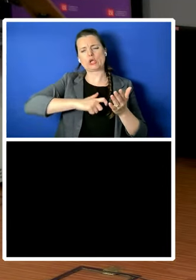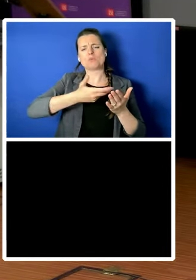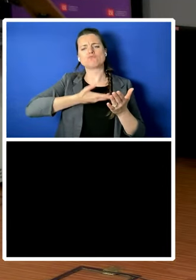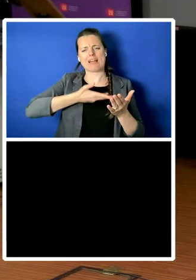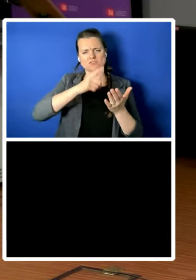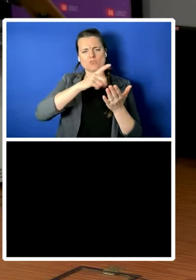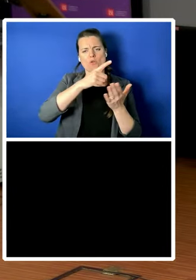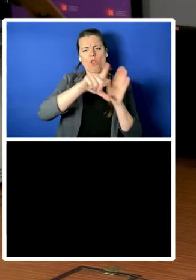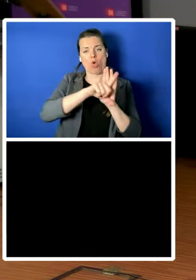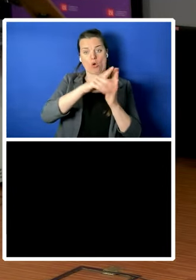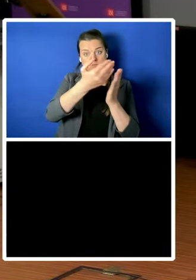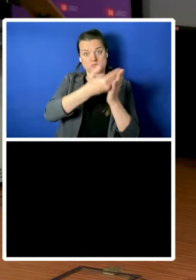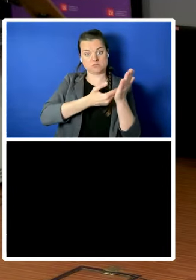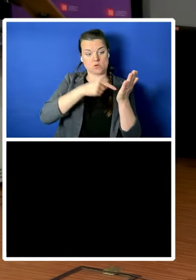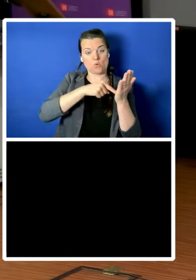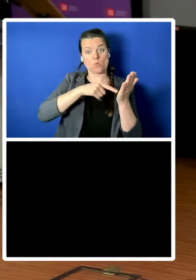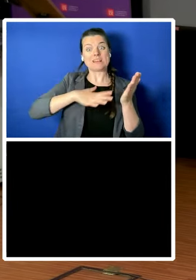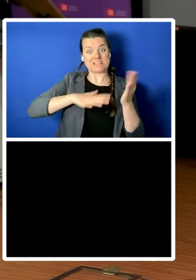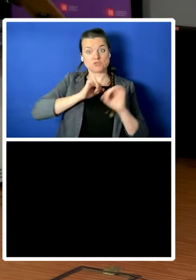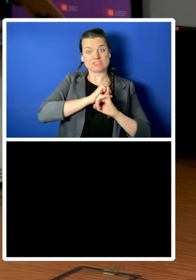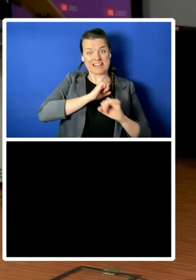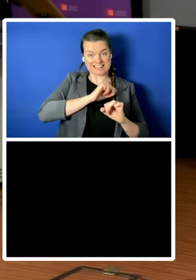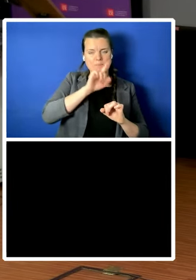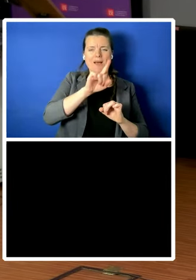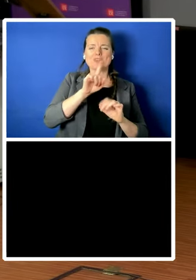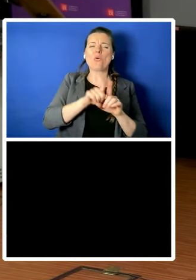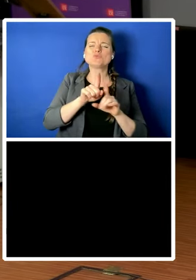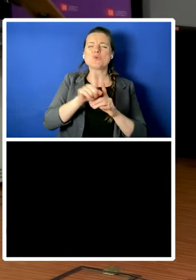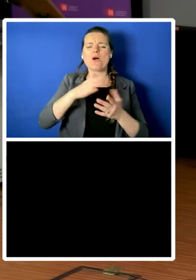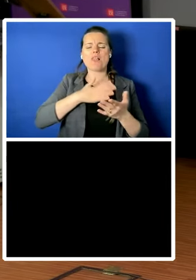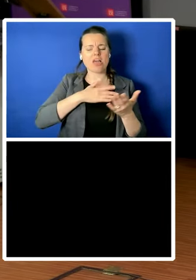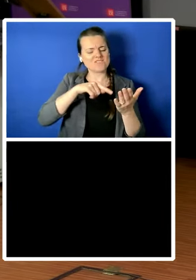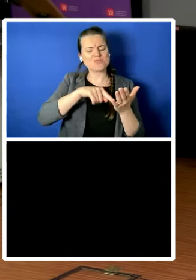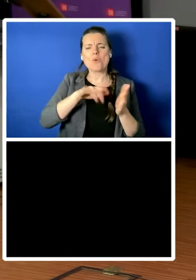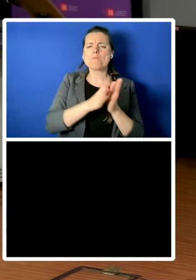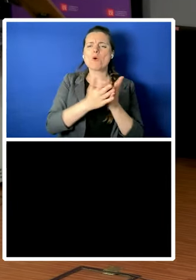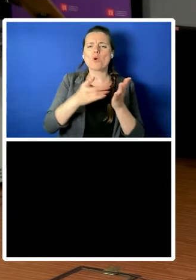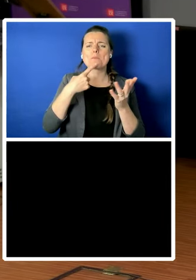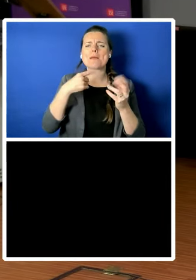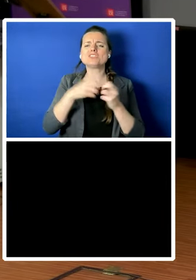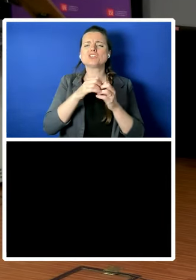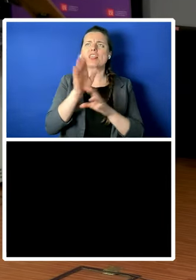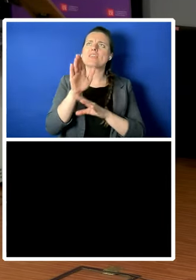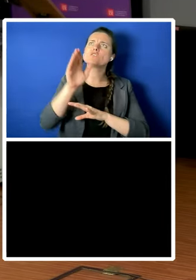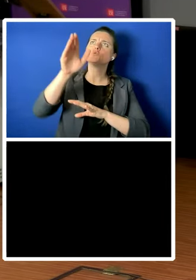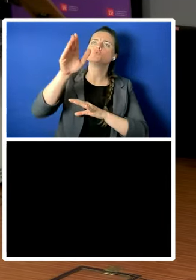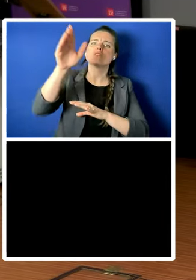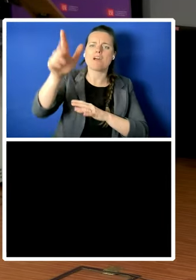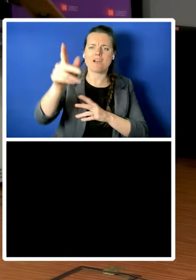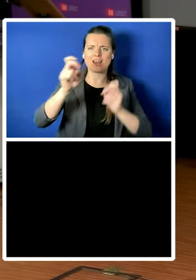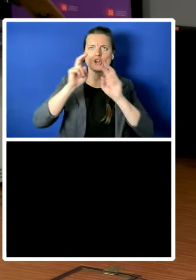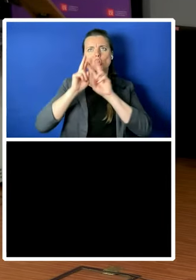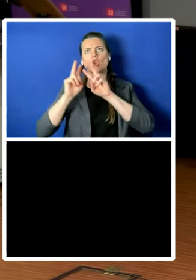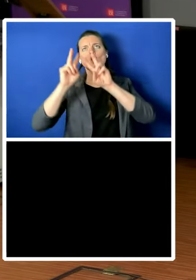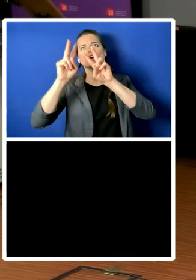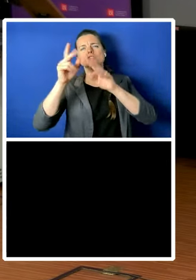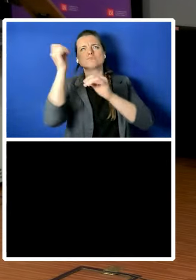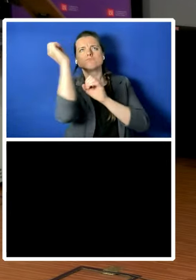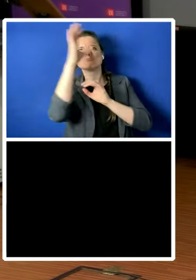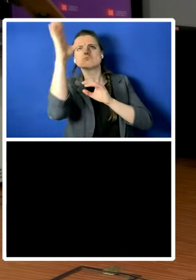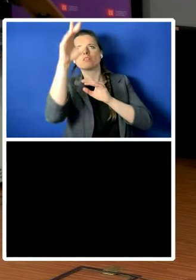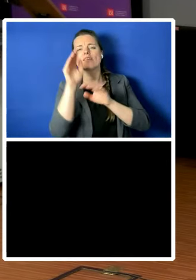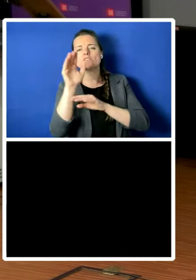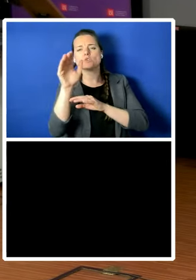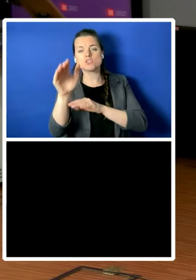also the futurism of the book and like how you're you know it's you're bringing to account